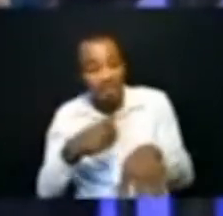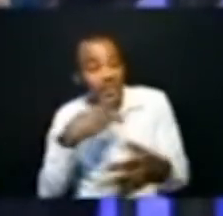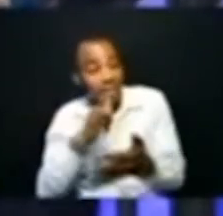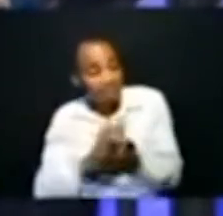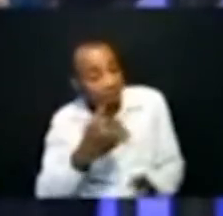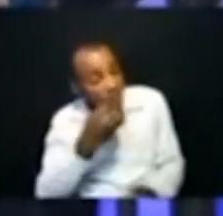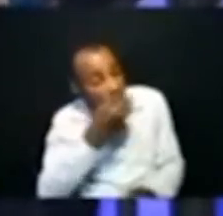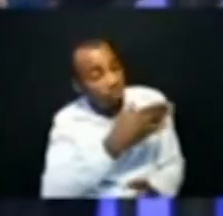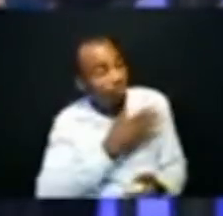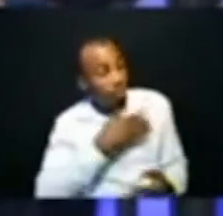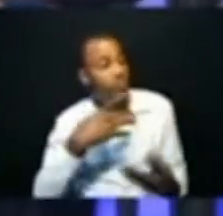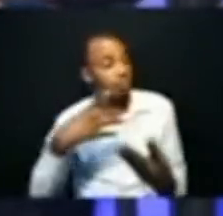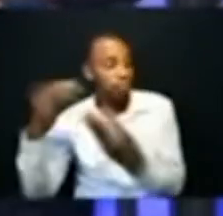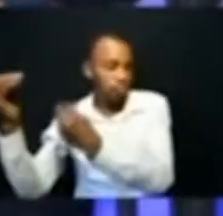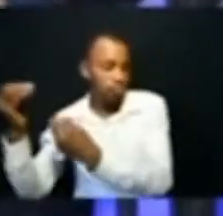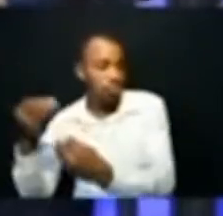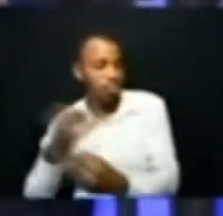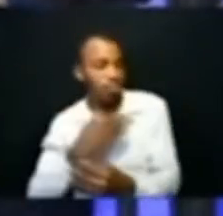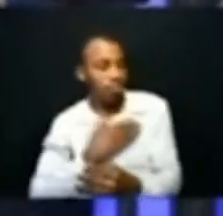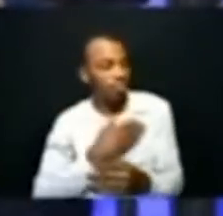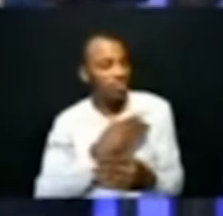i'm out of coverage area